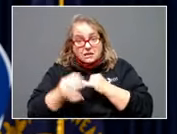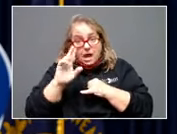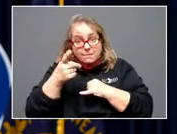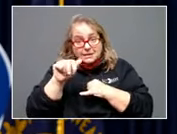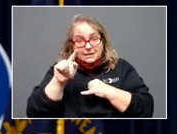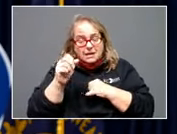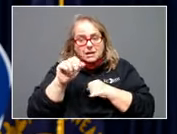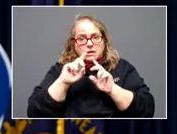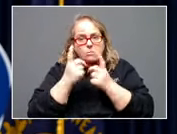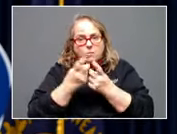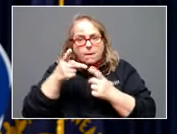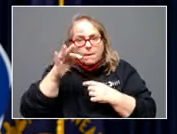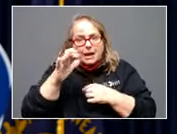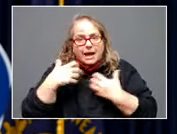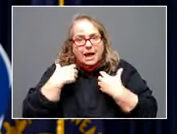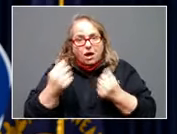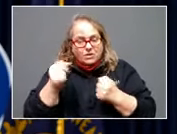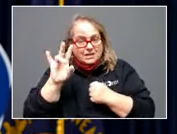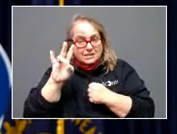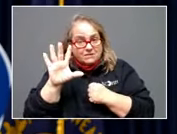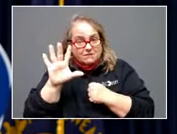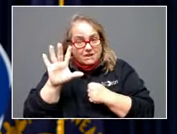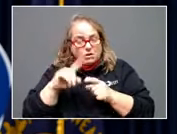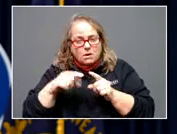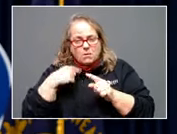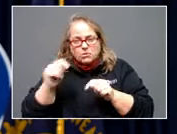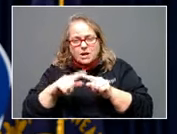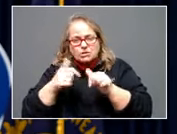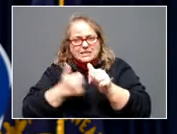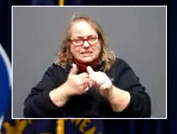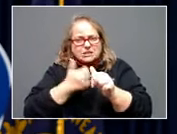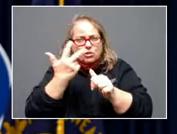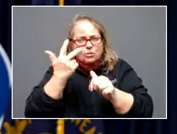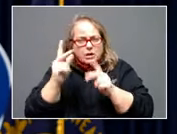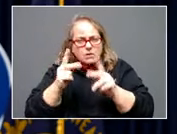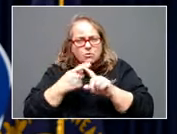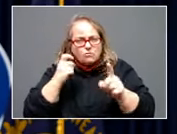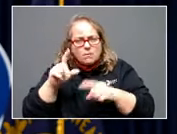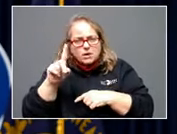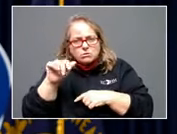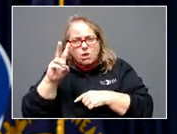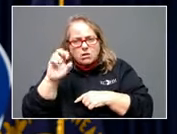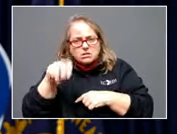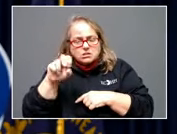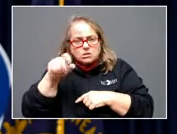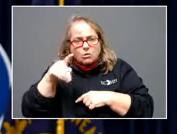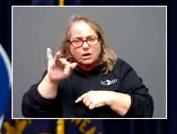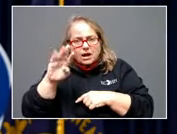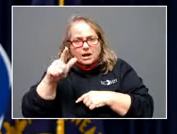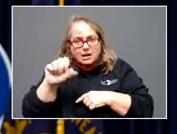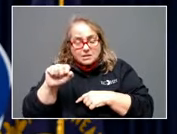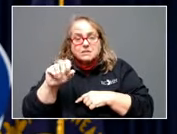75, but we were trying to track three people from Dawson Springs that had been at one point included in